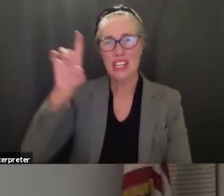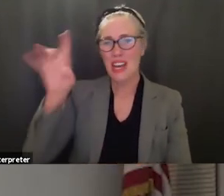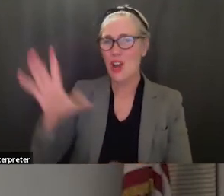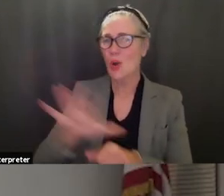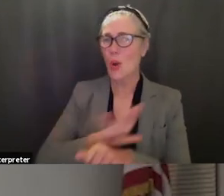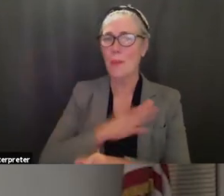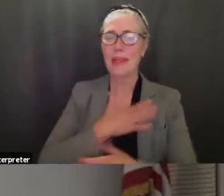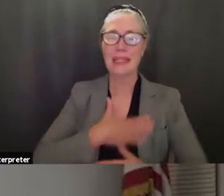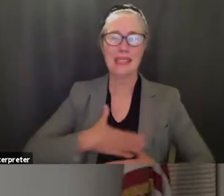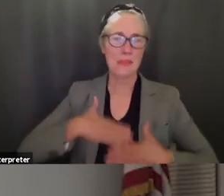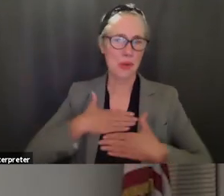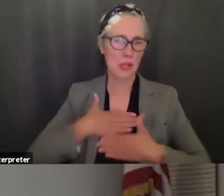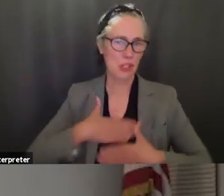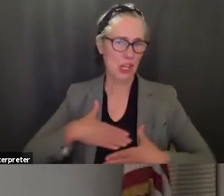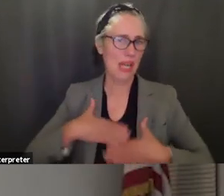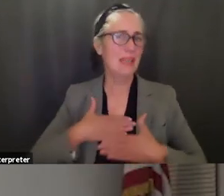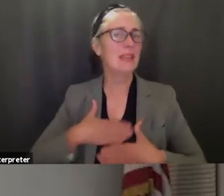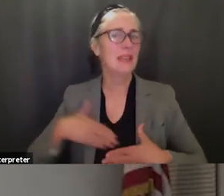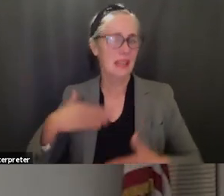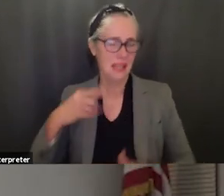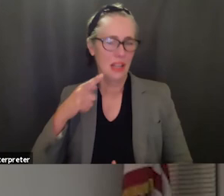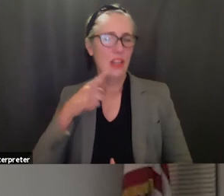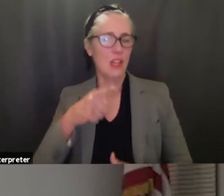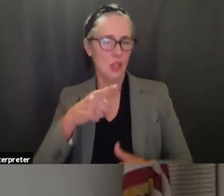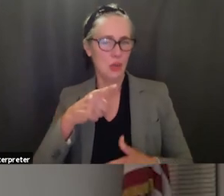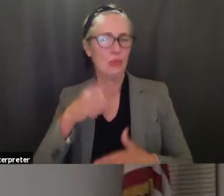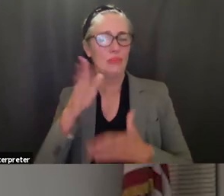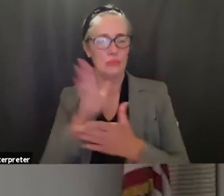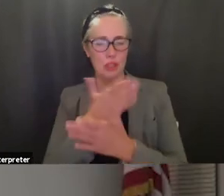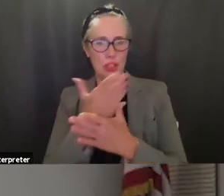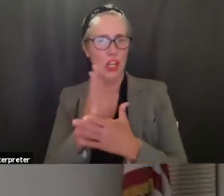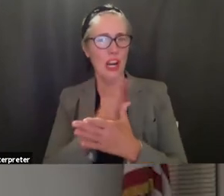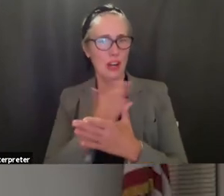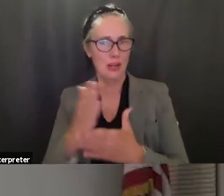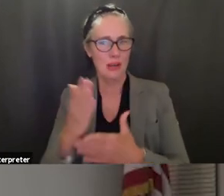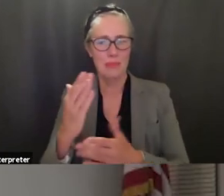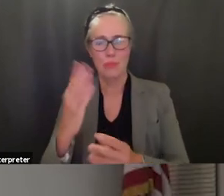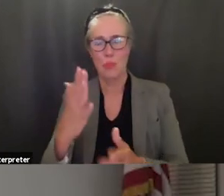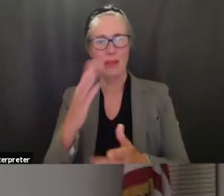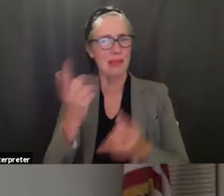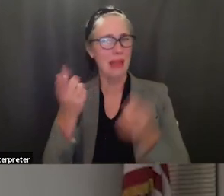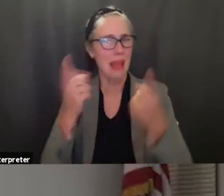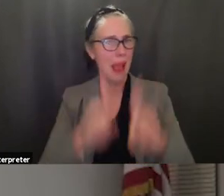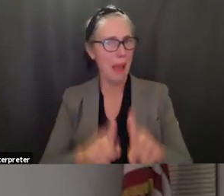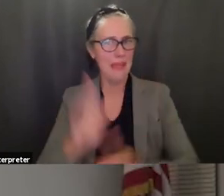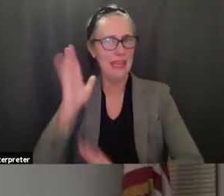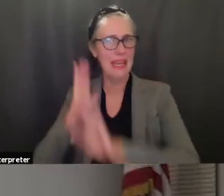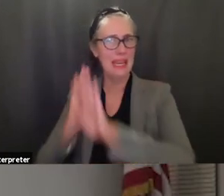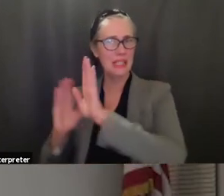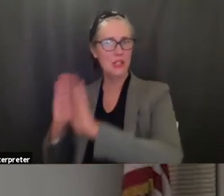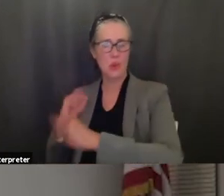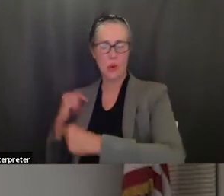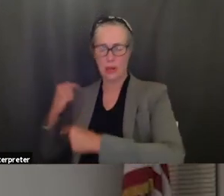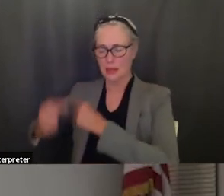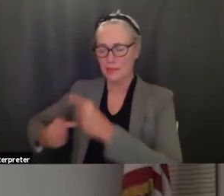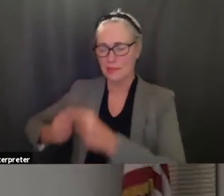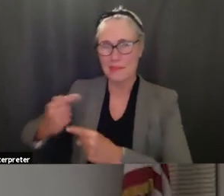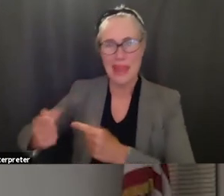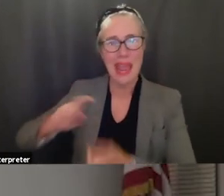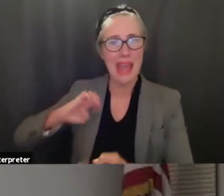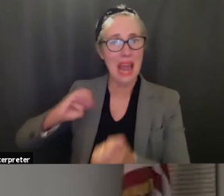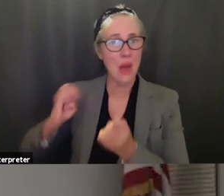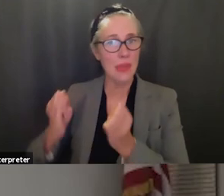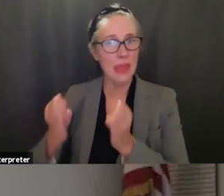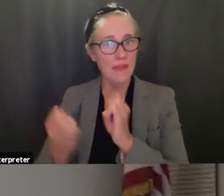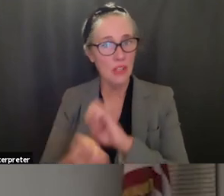appreciate the historical context that you shared um it's all completely true and the evolution of how we've been responding